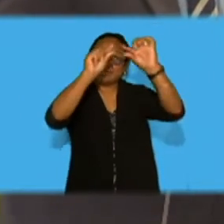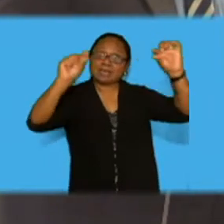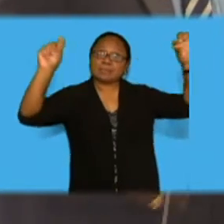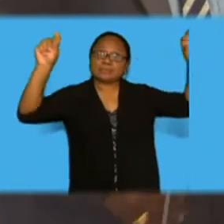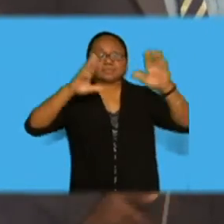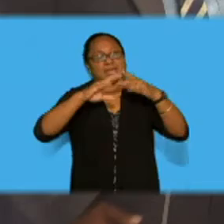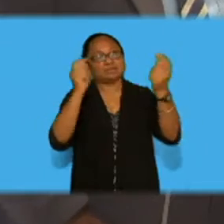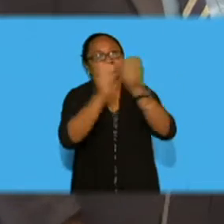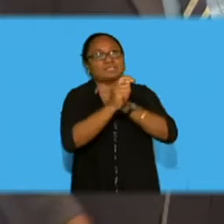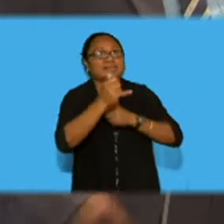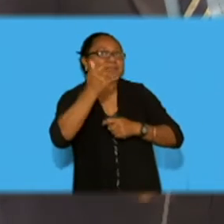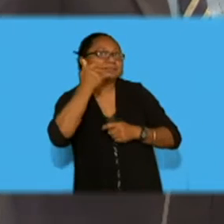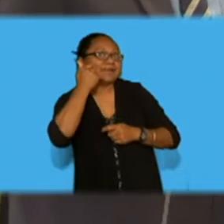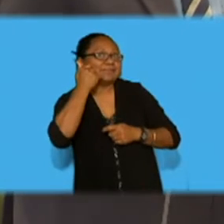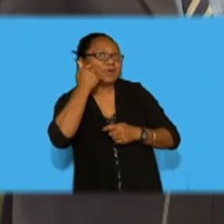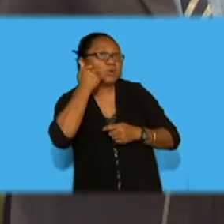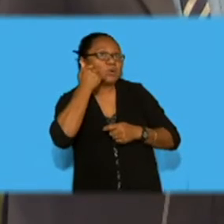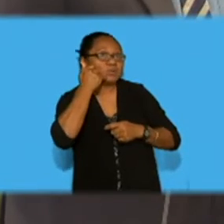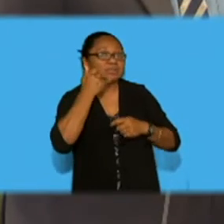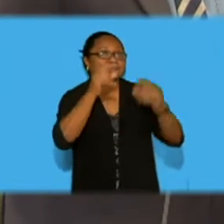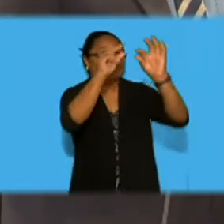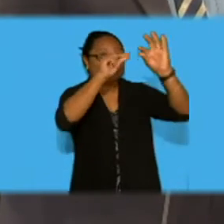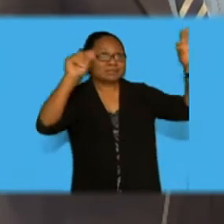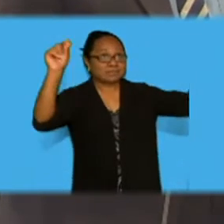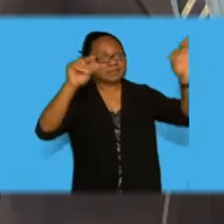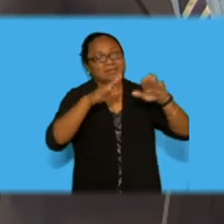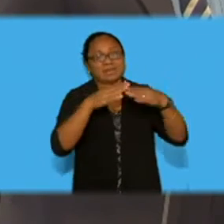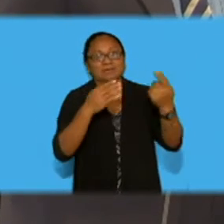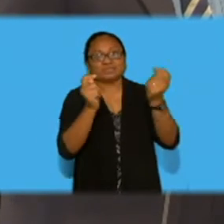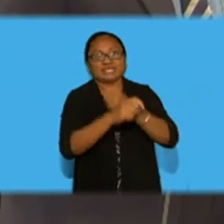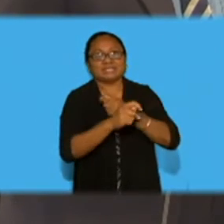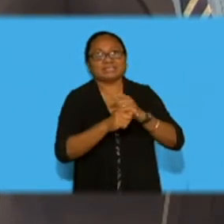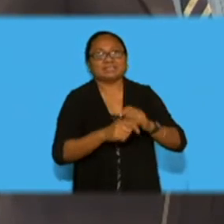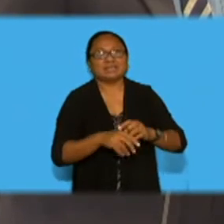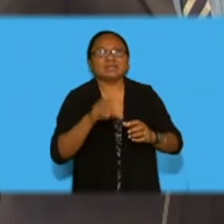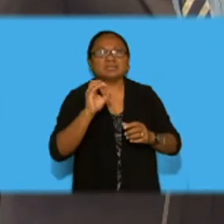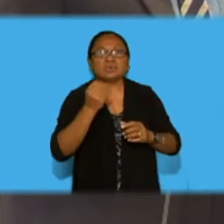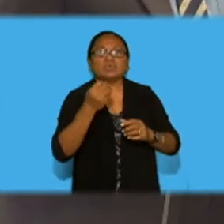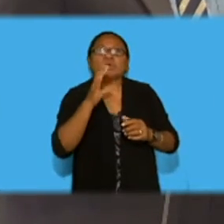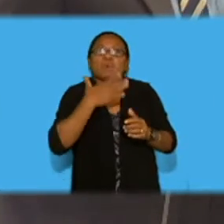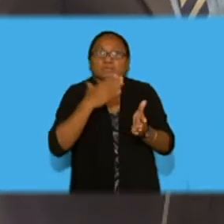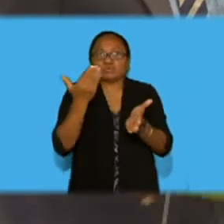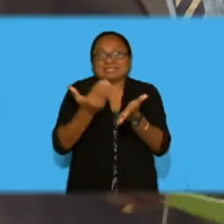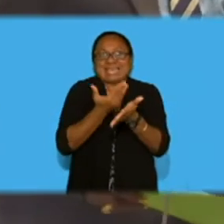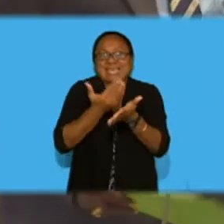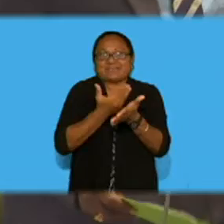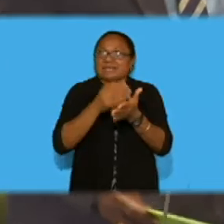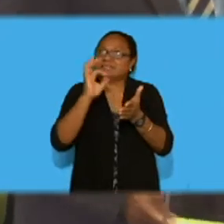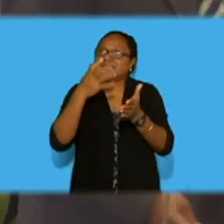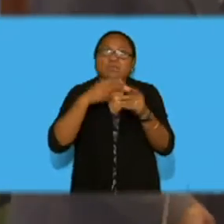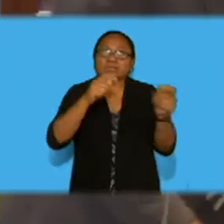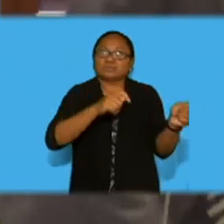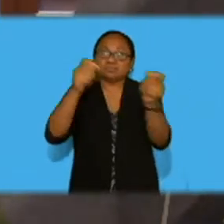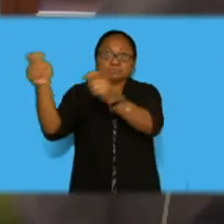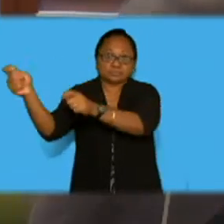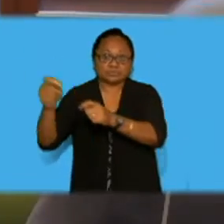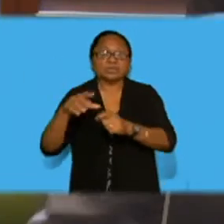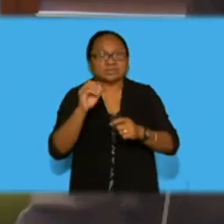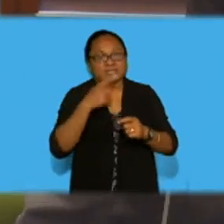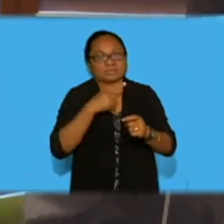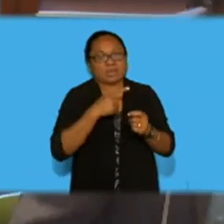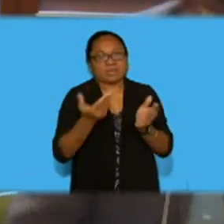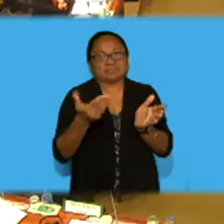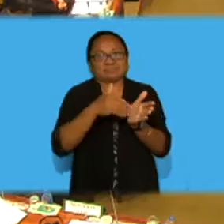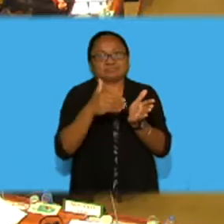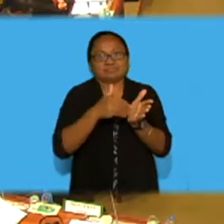Madam Speaker, the intention was to avoid further unnecessary costs with the relocation. Thank you. Thank